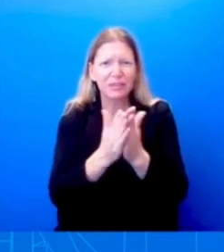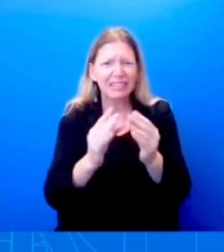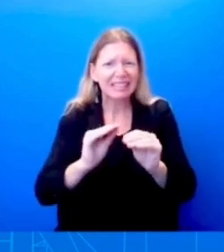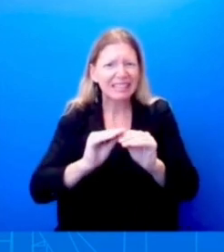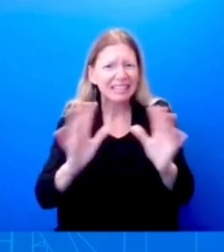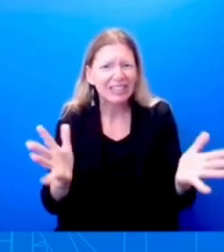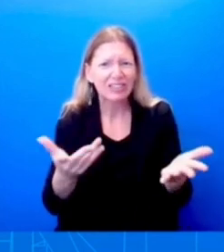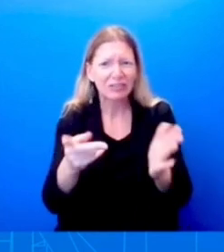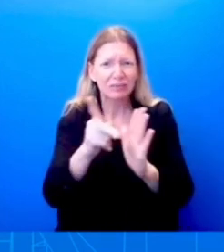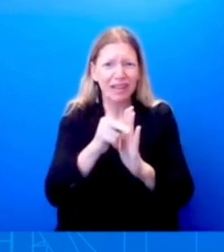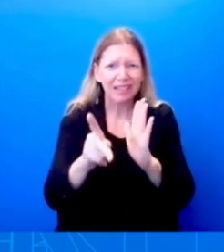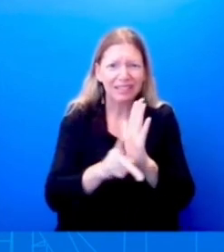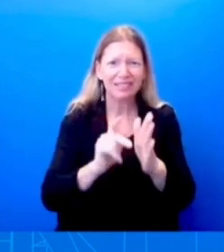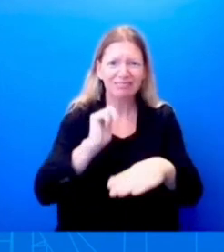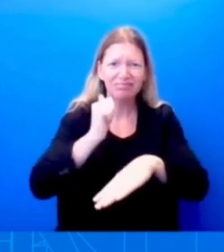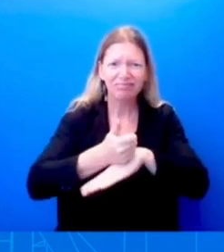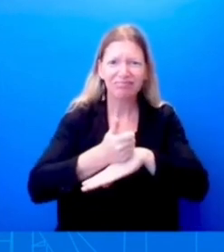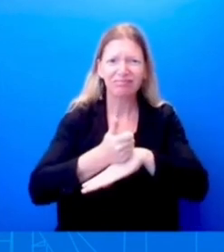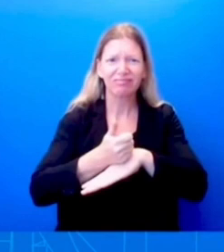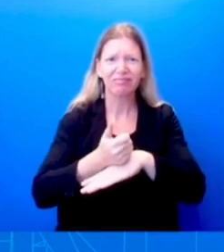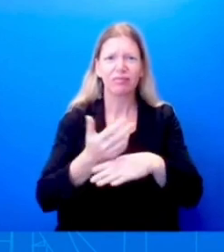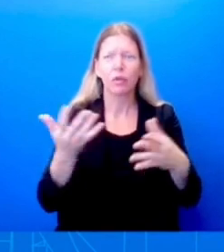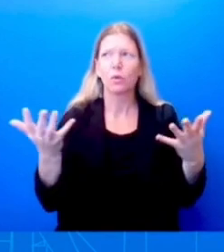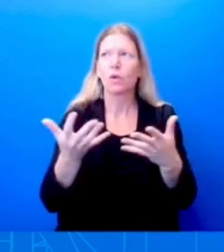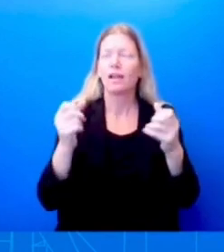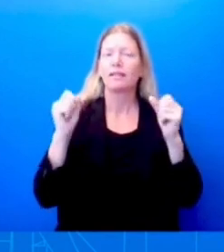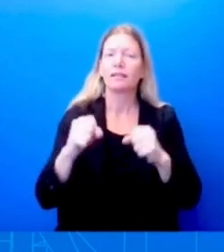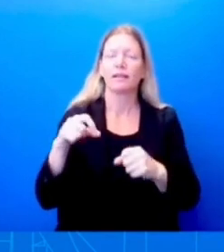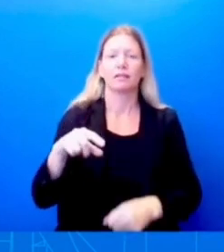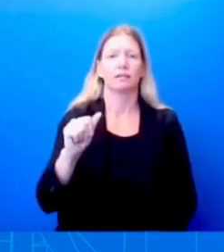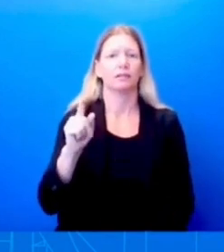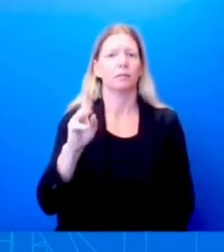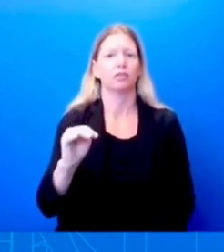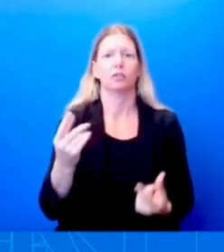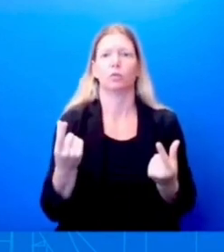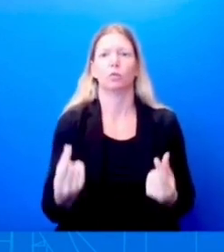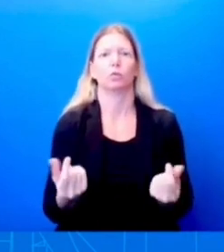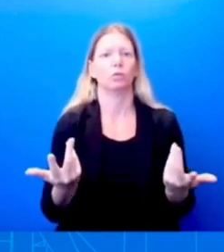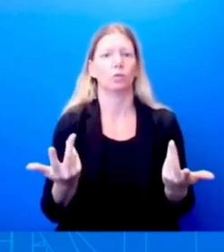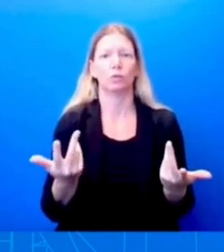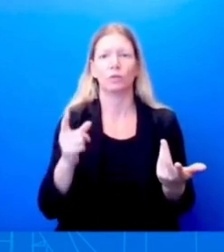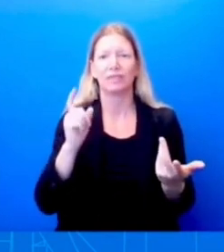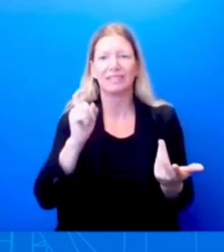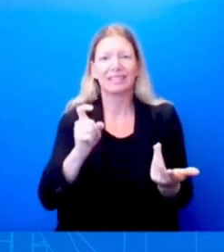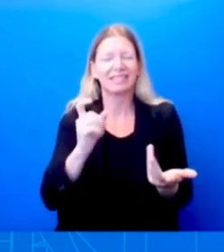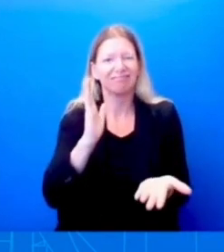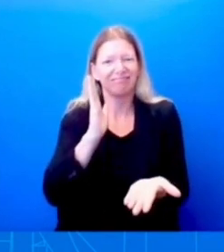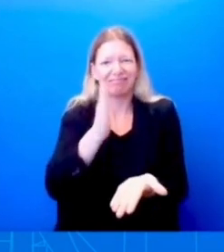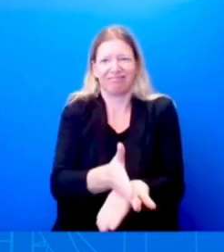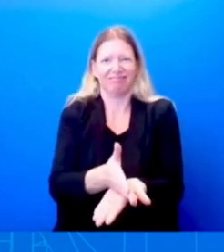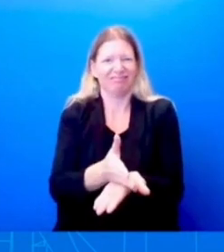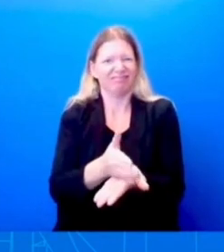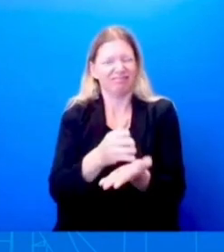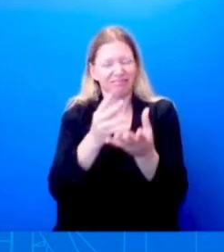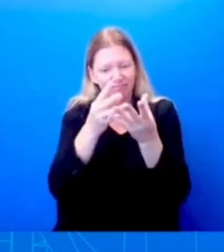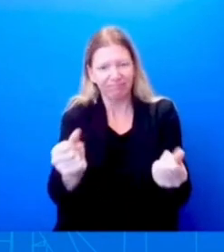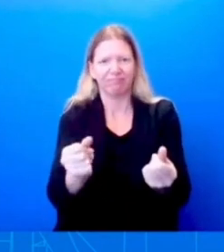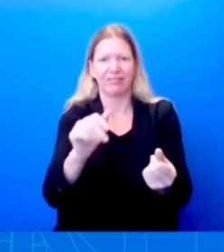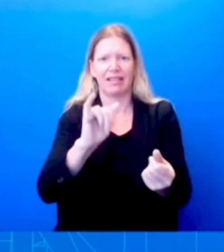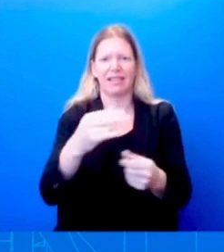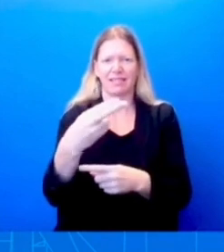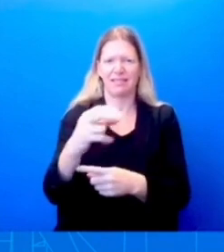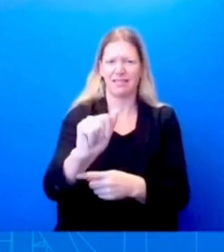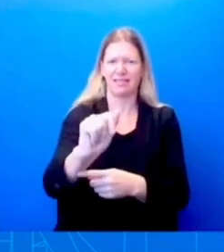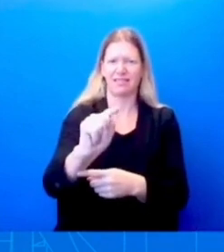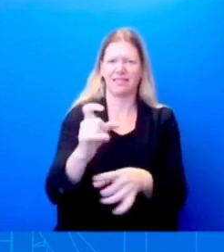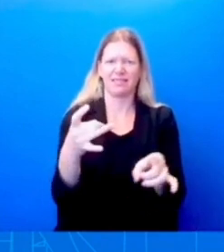What can this administration do to quell the hate that is on the rise that the FBI has quantified? Sure.